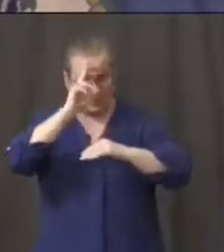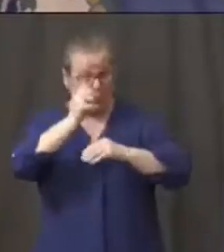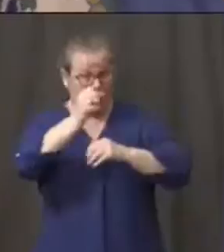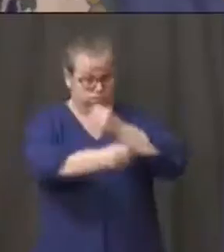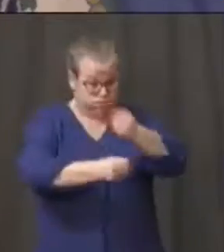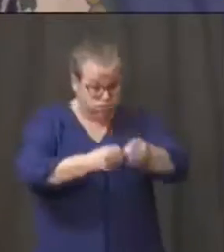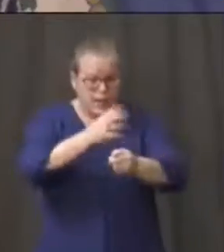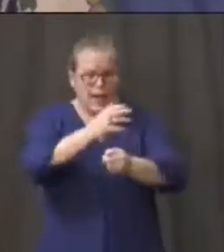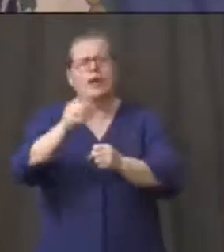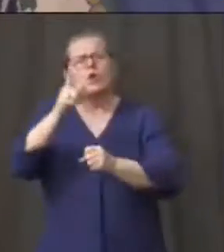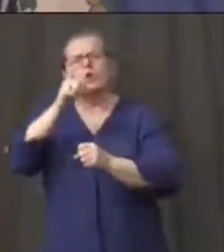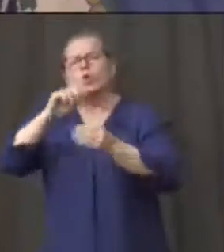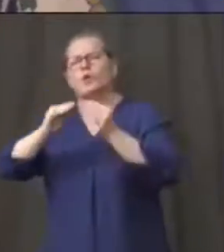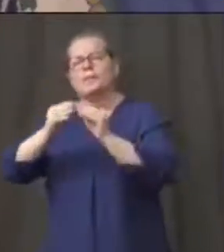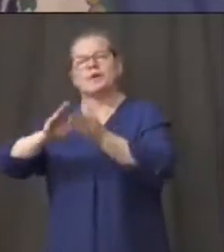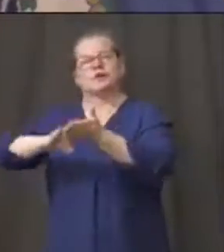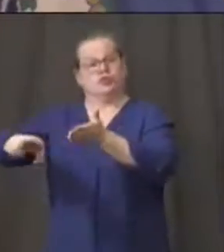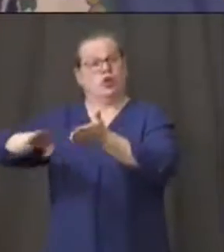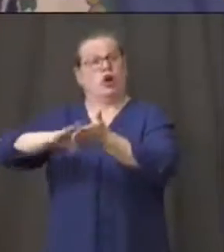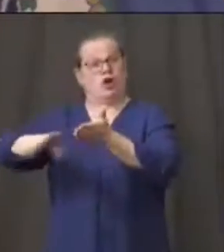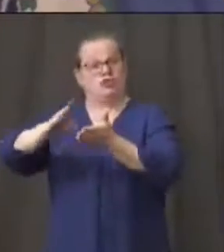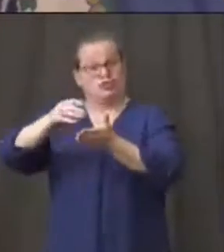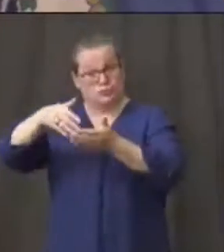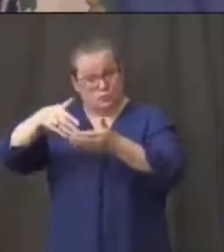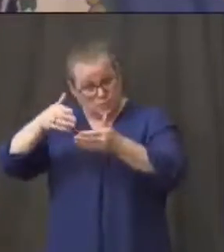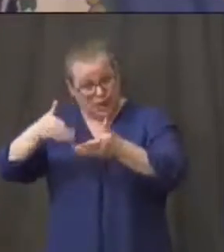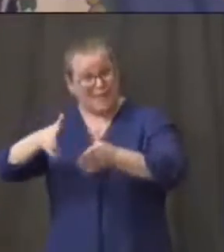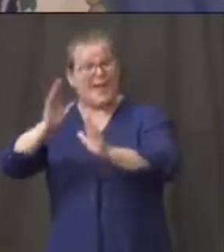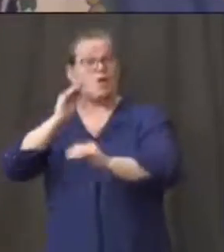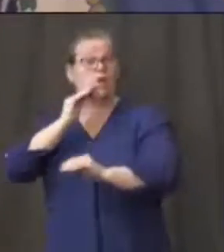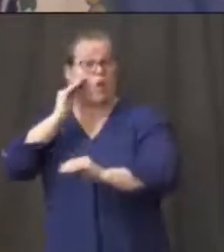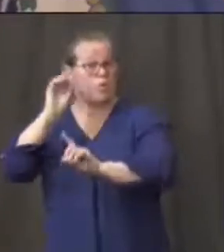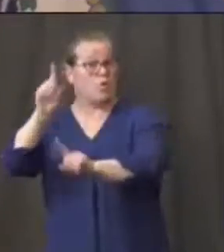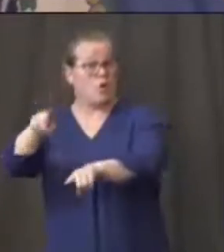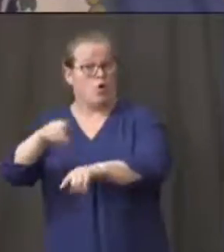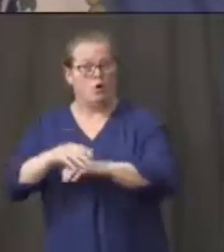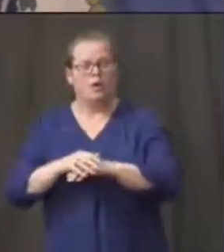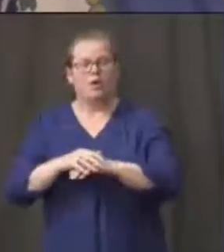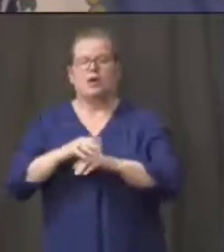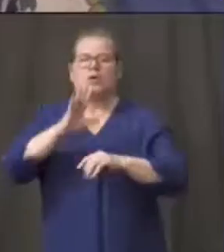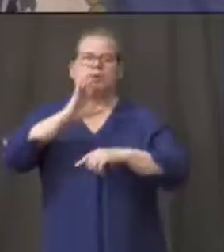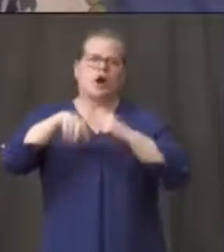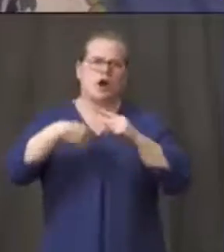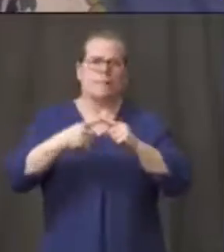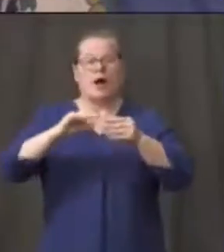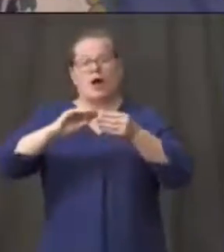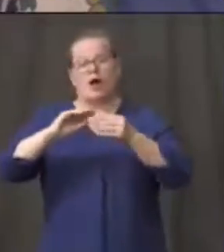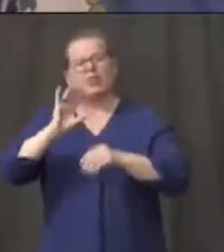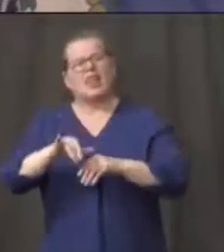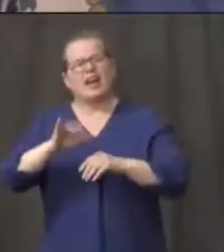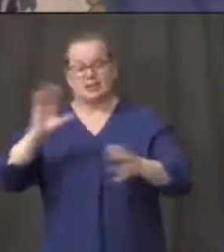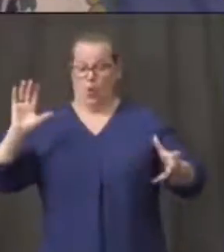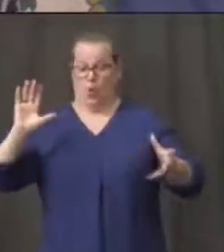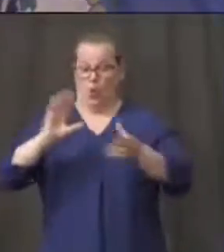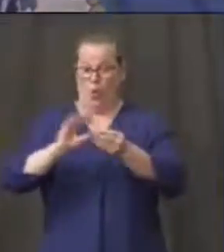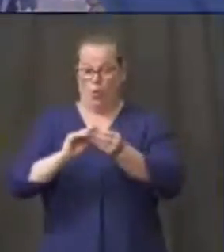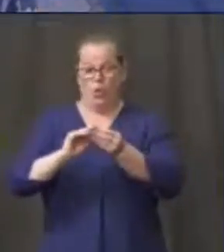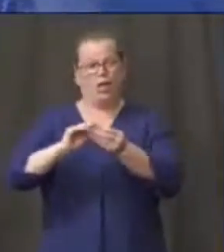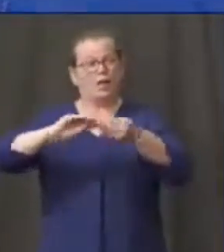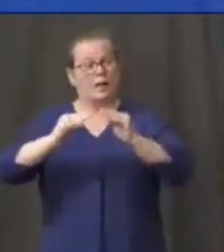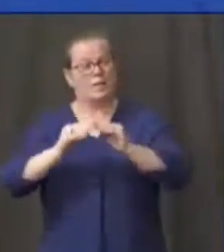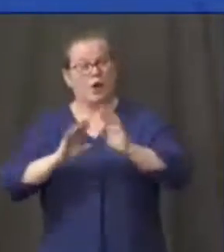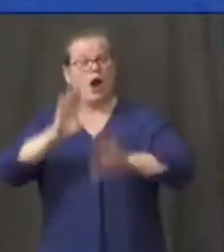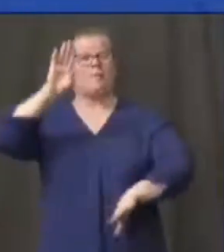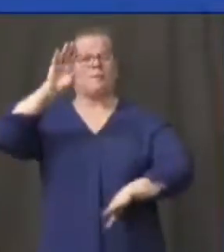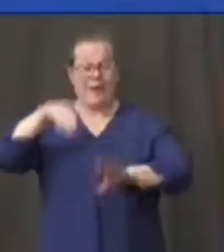give you the net number on hospitalizations. And you say it's going up, it's going down. That's good. Well, you can see on this chart just over the